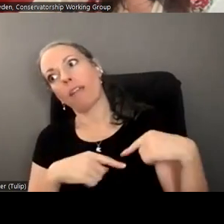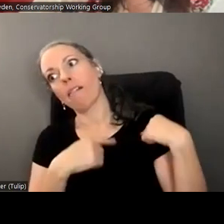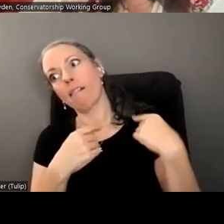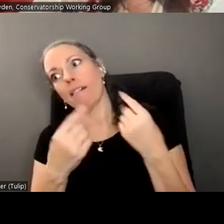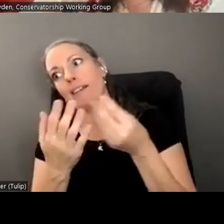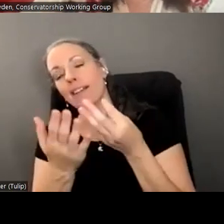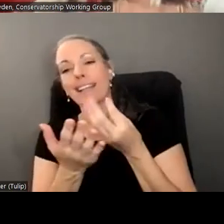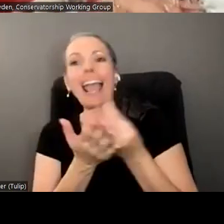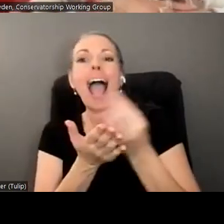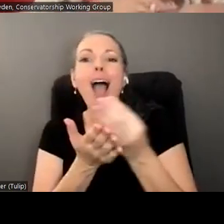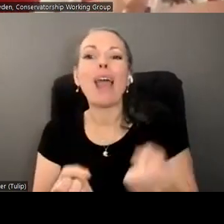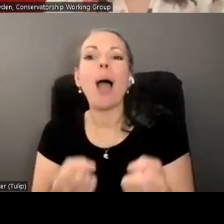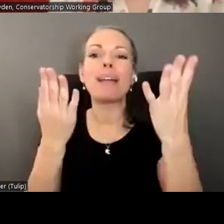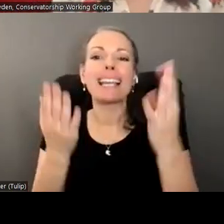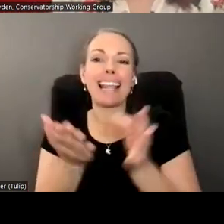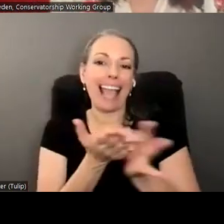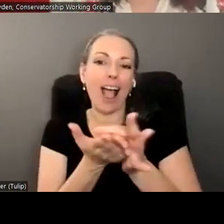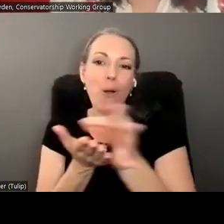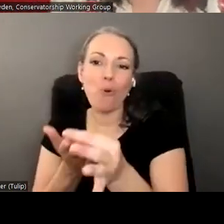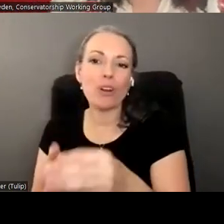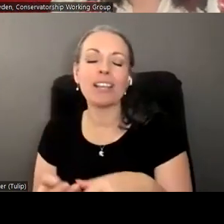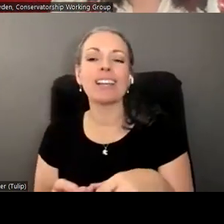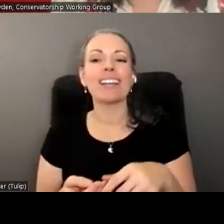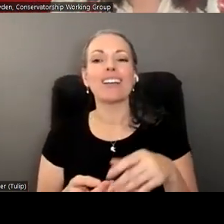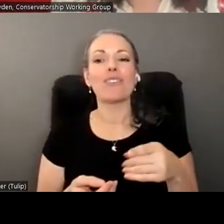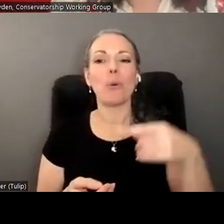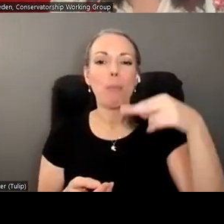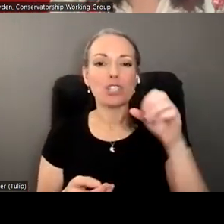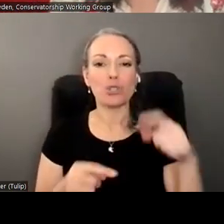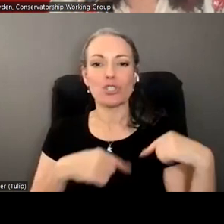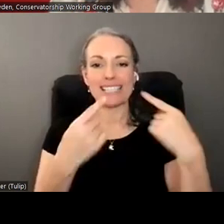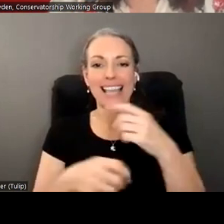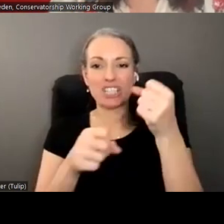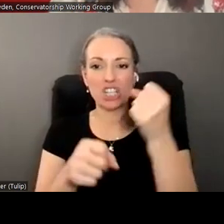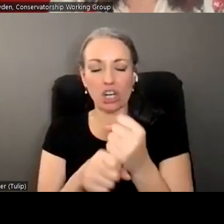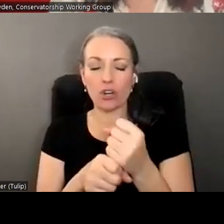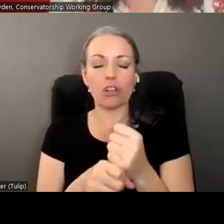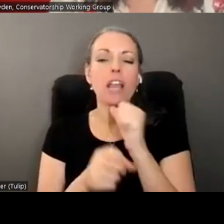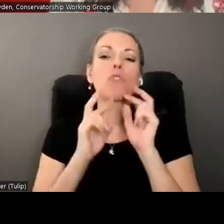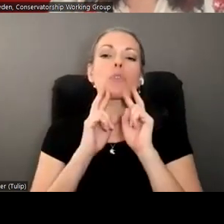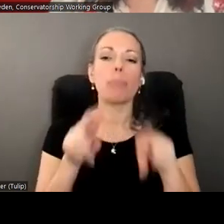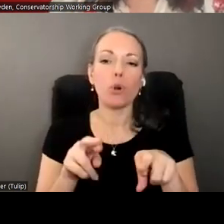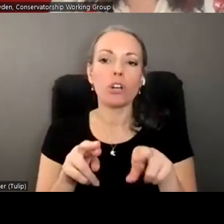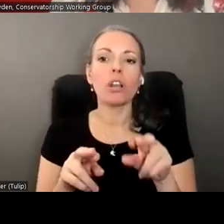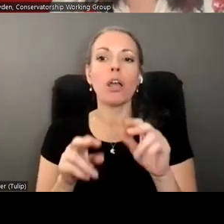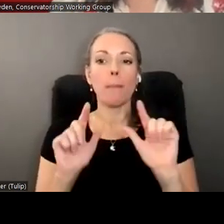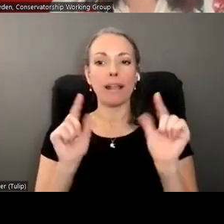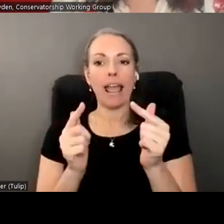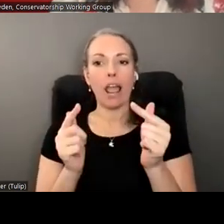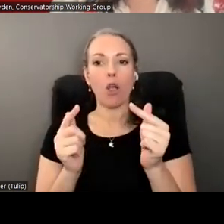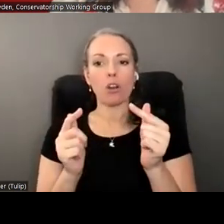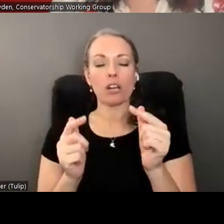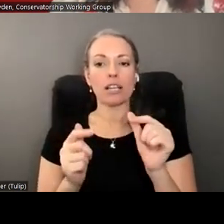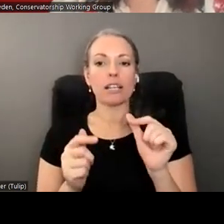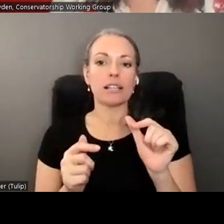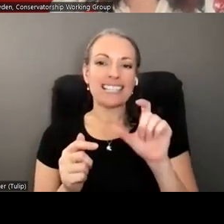of mandated reporter prosecutions in the last year. We don't report that to anybody. We report all of our statistics to the Office of the